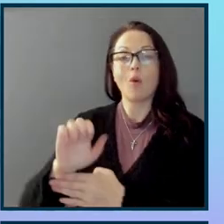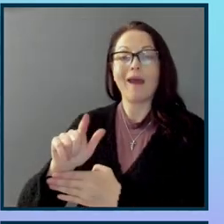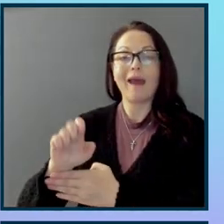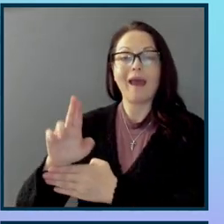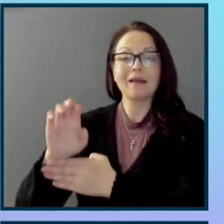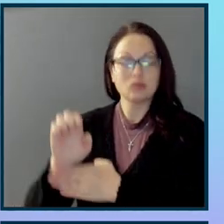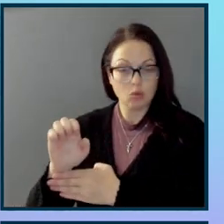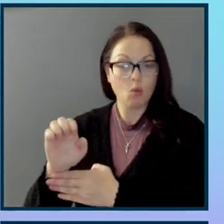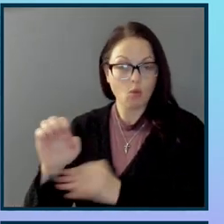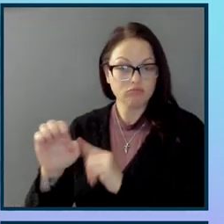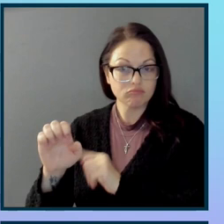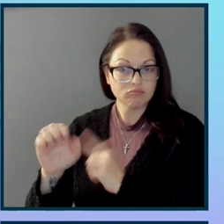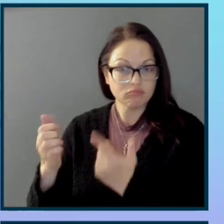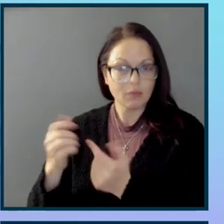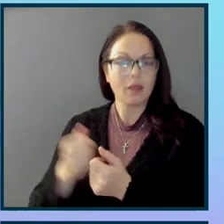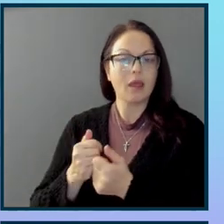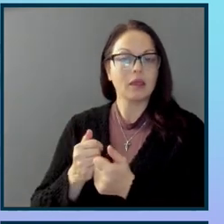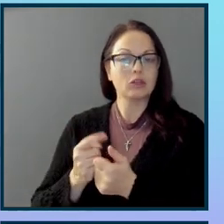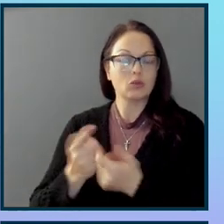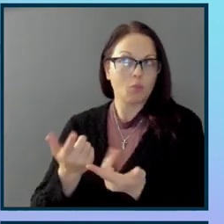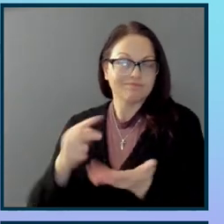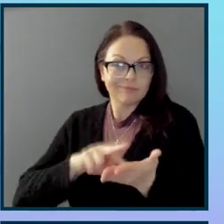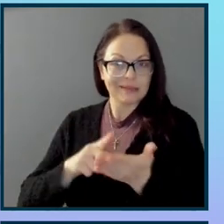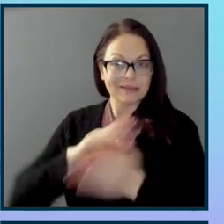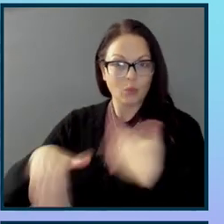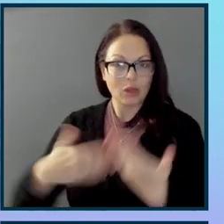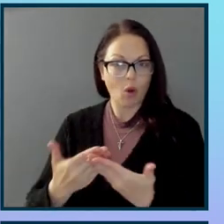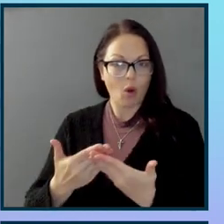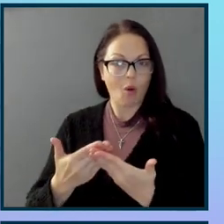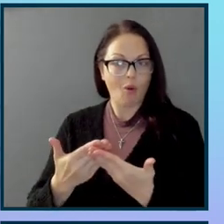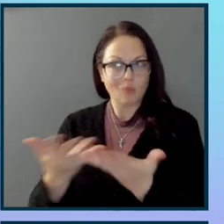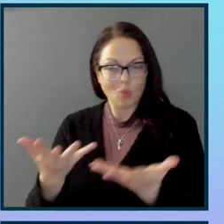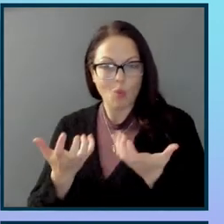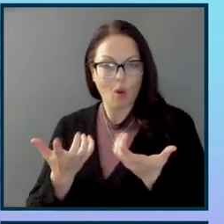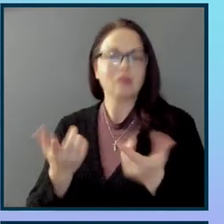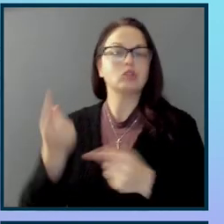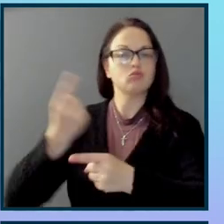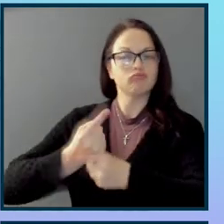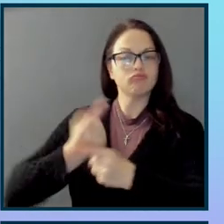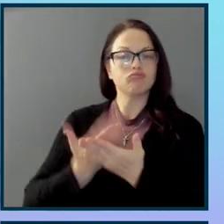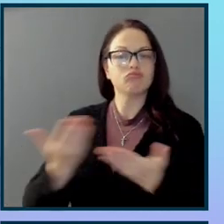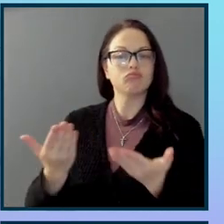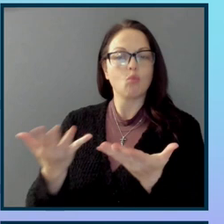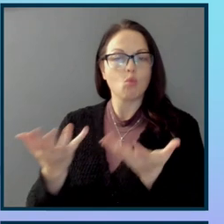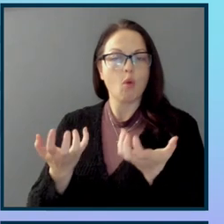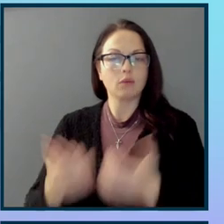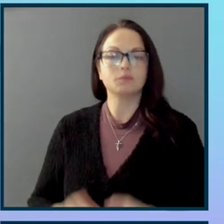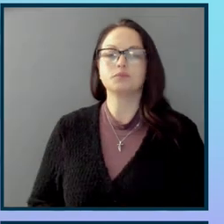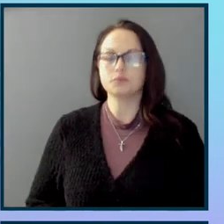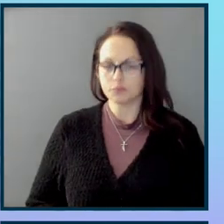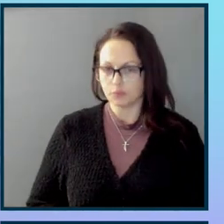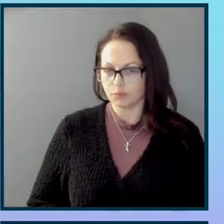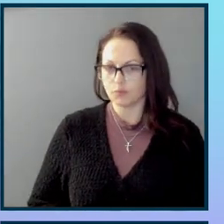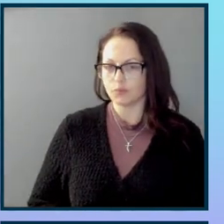how, given the tools, all of us want to do the right thing. And with, you know, when we